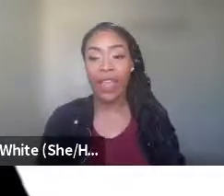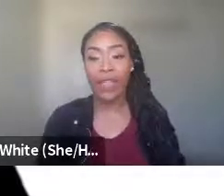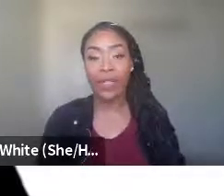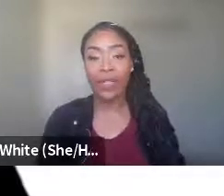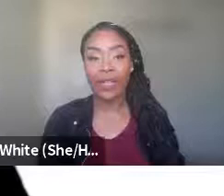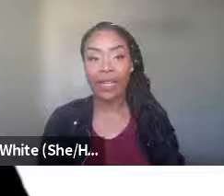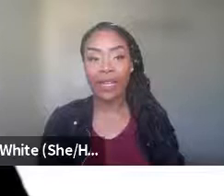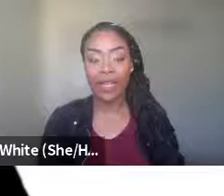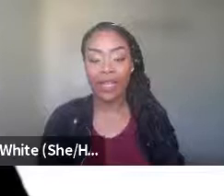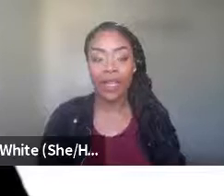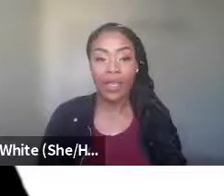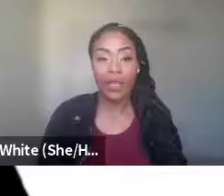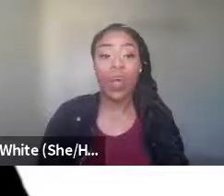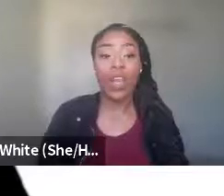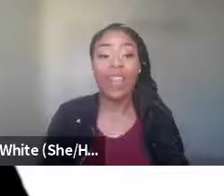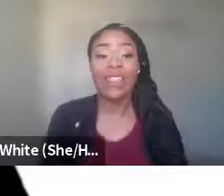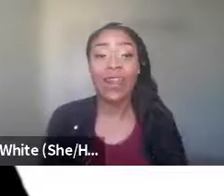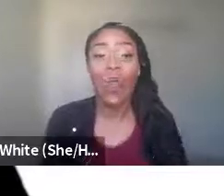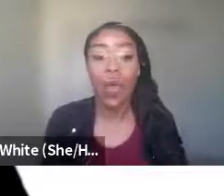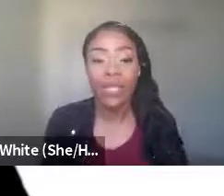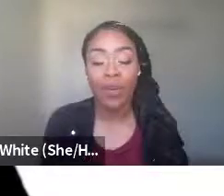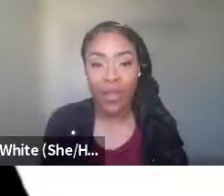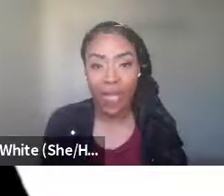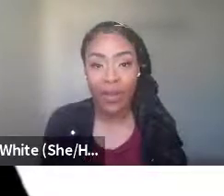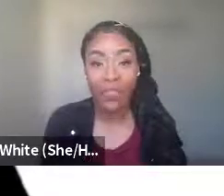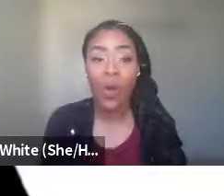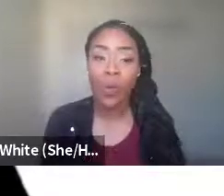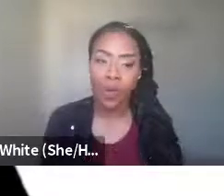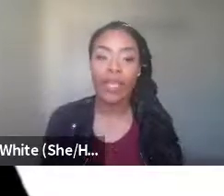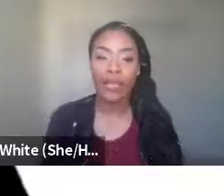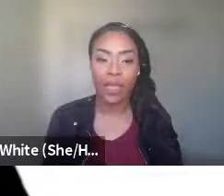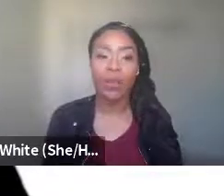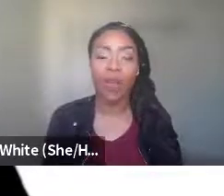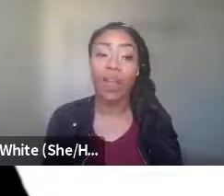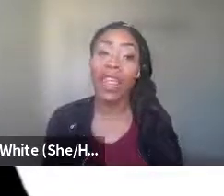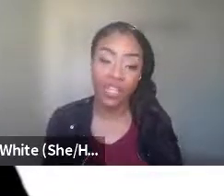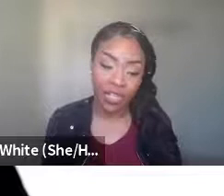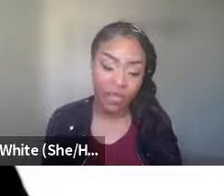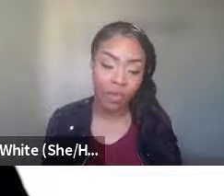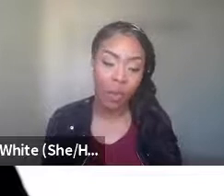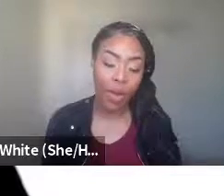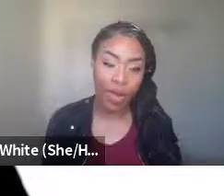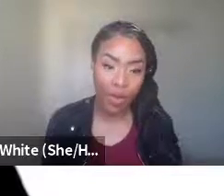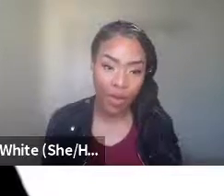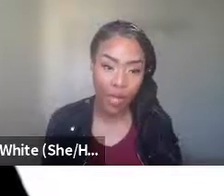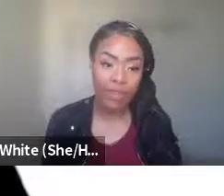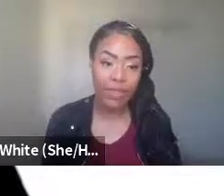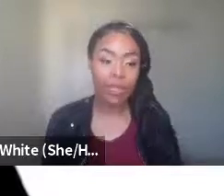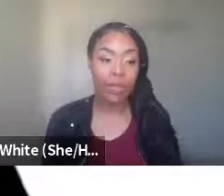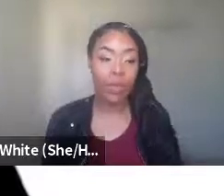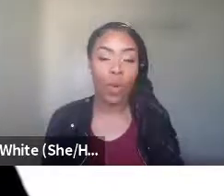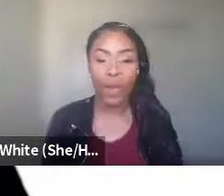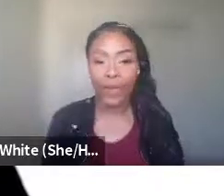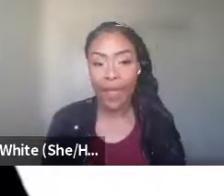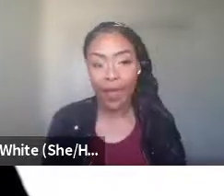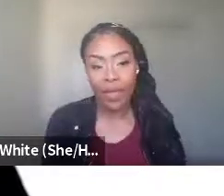and understanding what it is that they're wanting from care. So, oh, you're saying that you are anxious. You are worried about your kids.